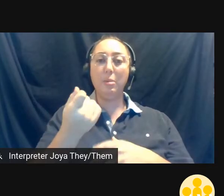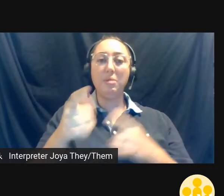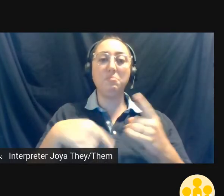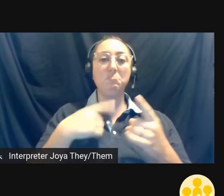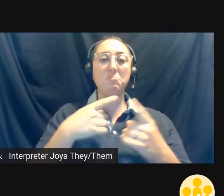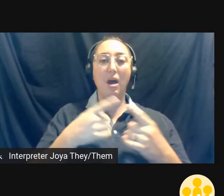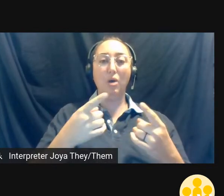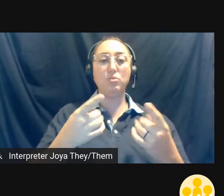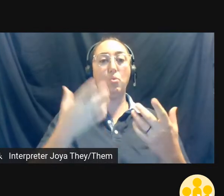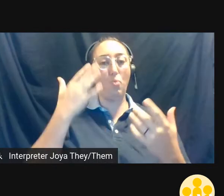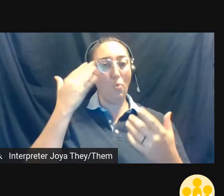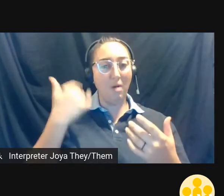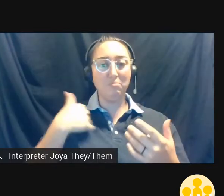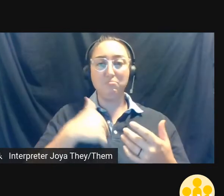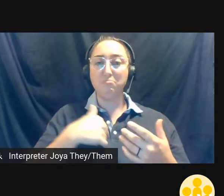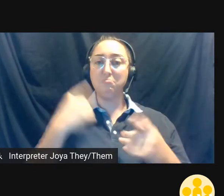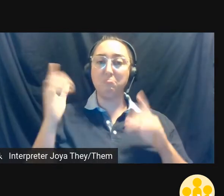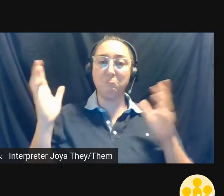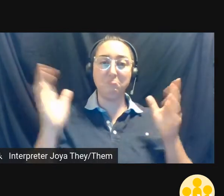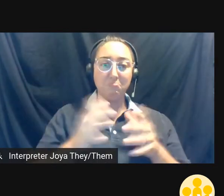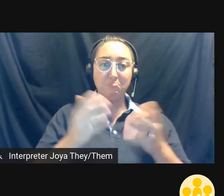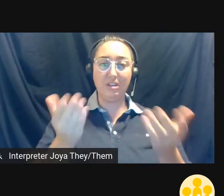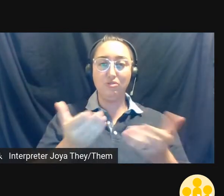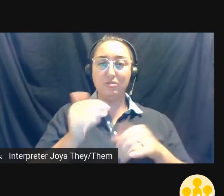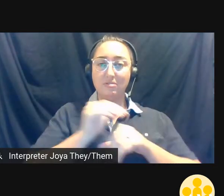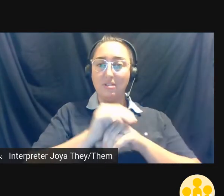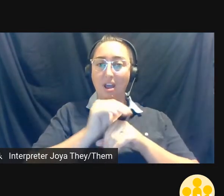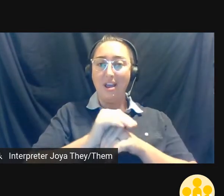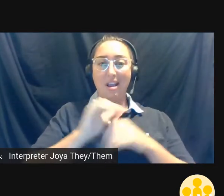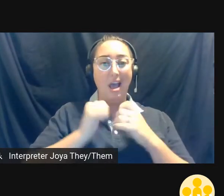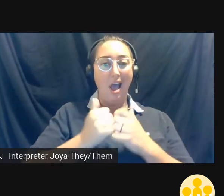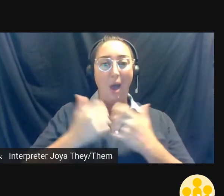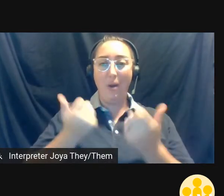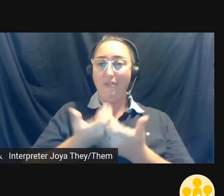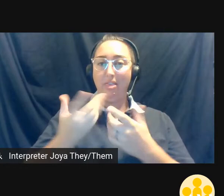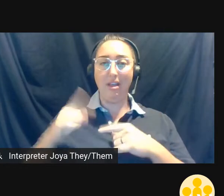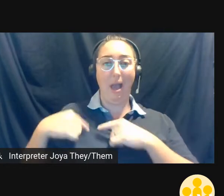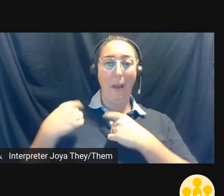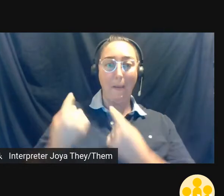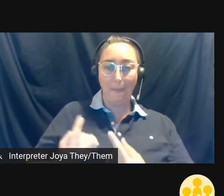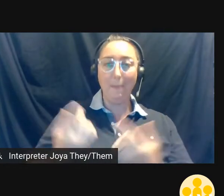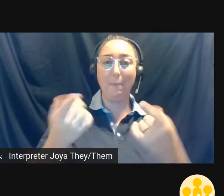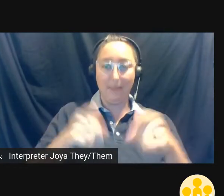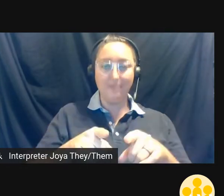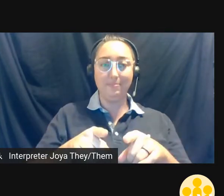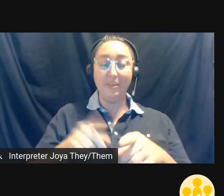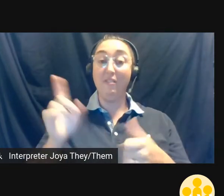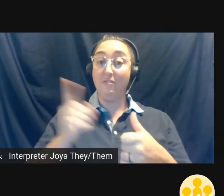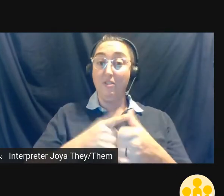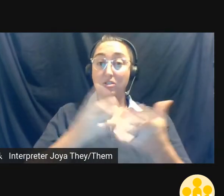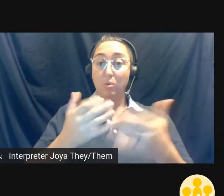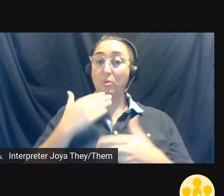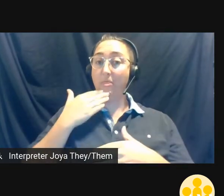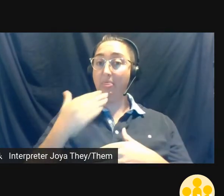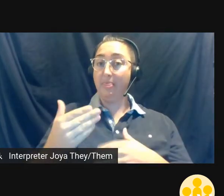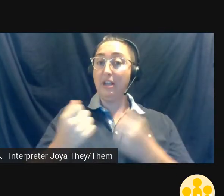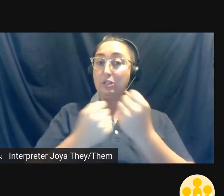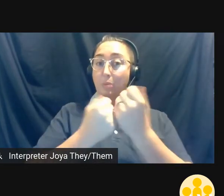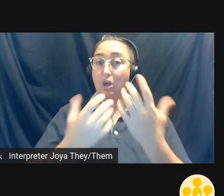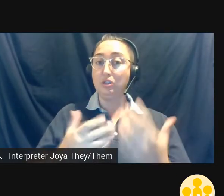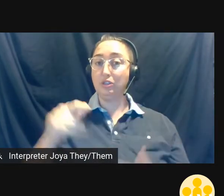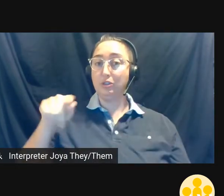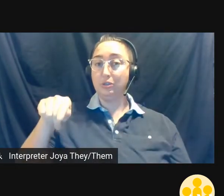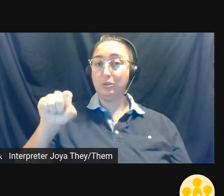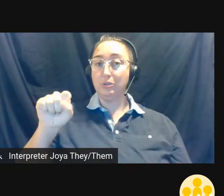why we're here and how we came to this moment. But first, I want to thank a couple of our sponsors. I want to